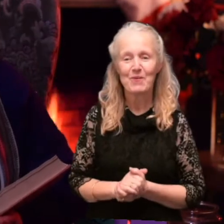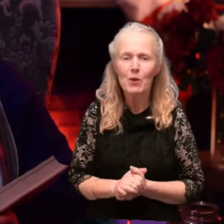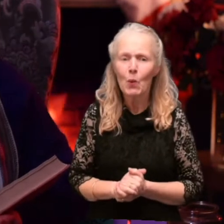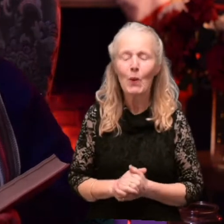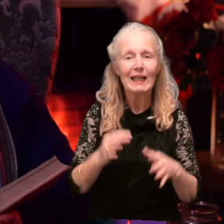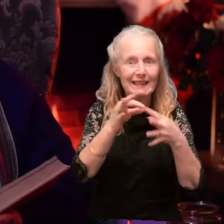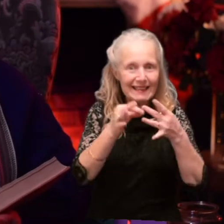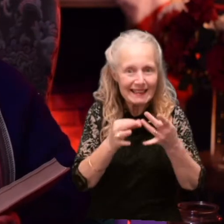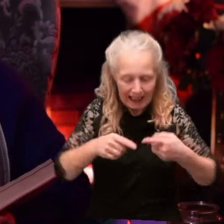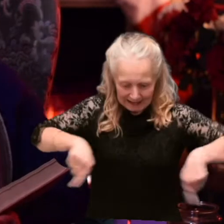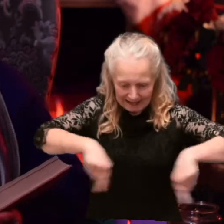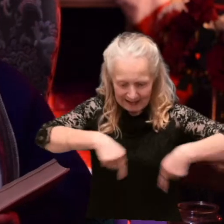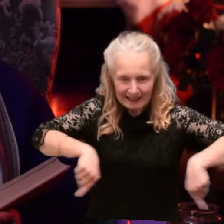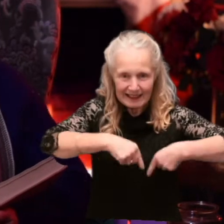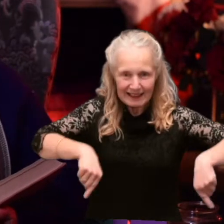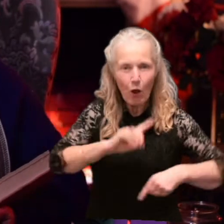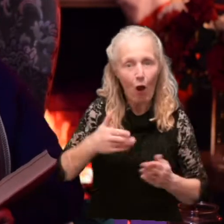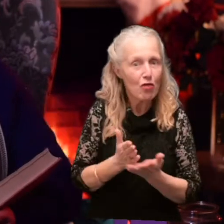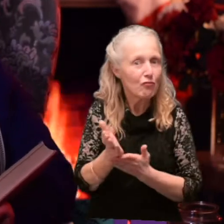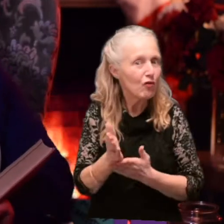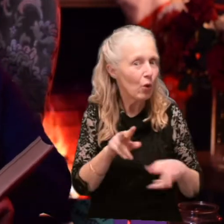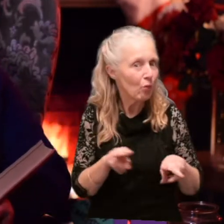details are on the bottom of the screen all the way through.